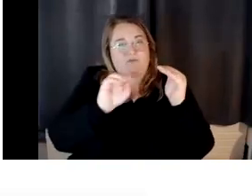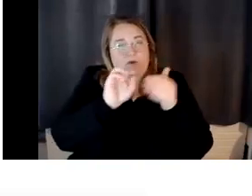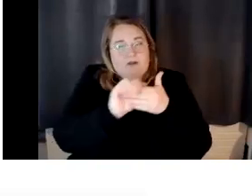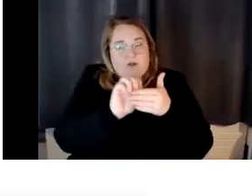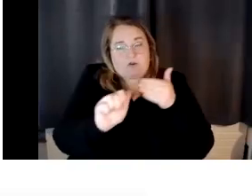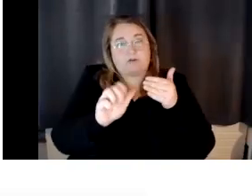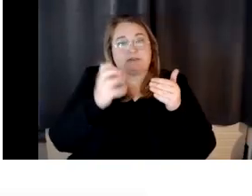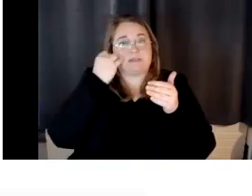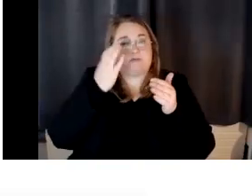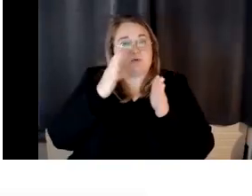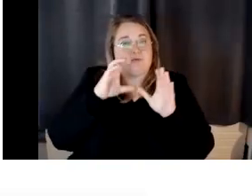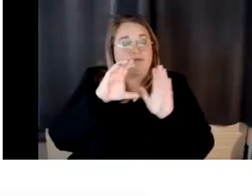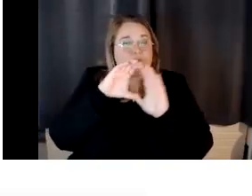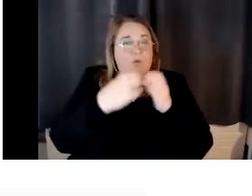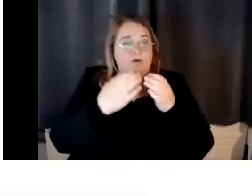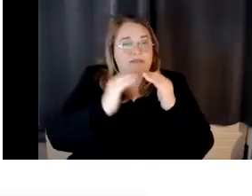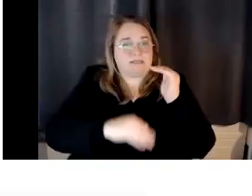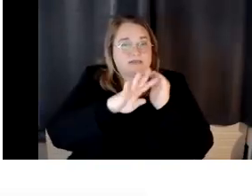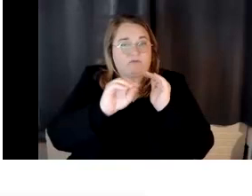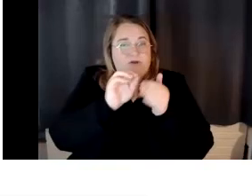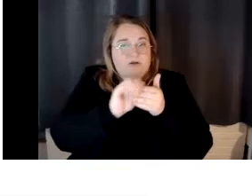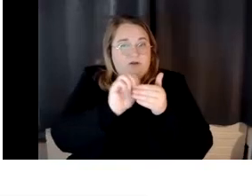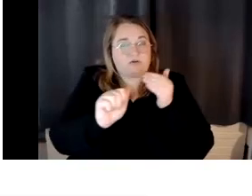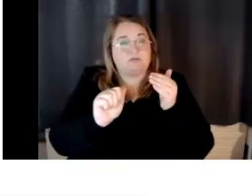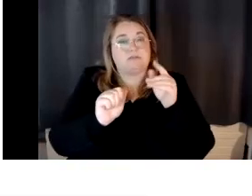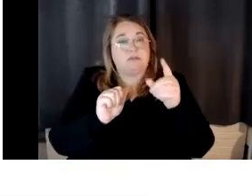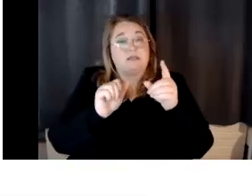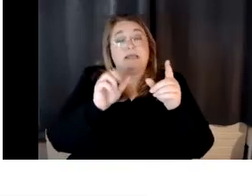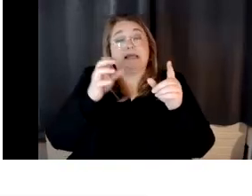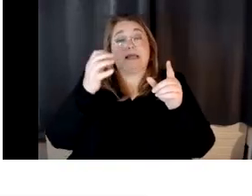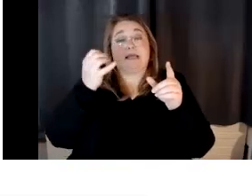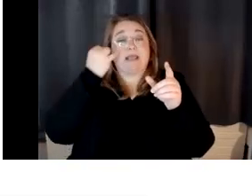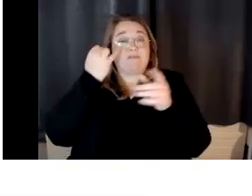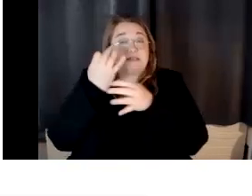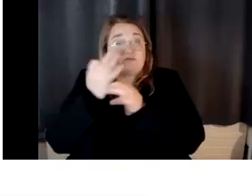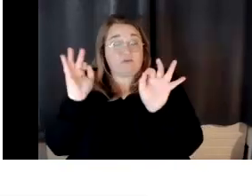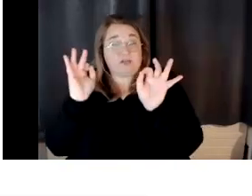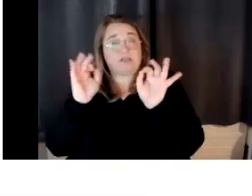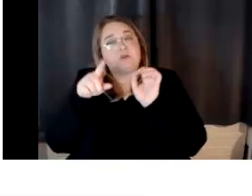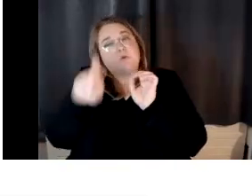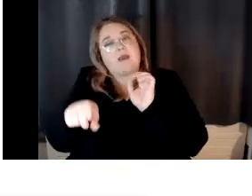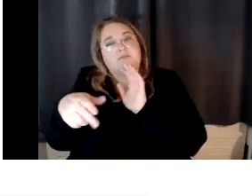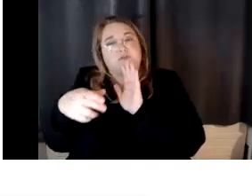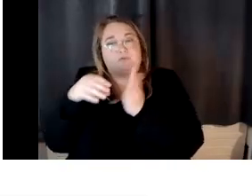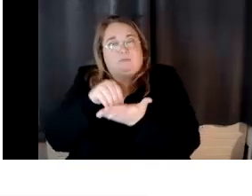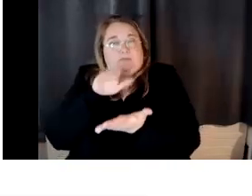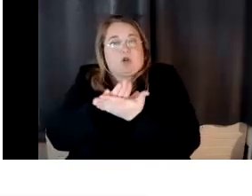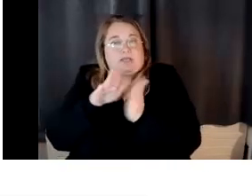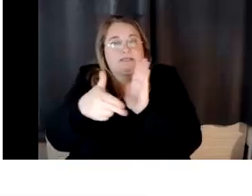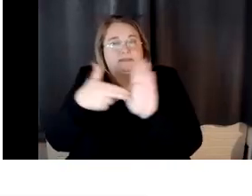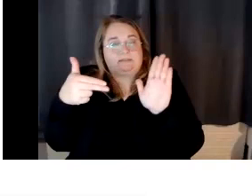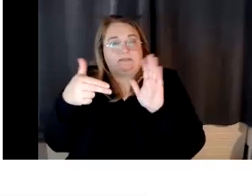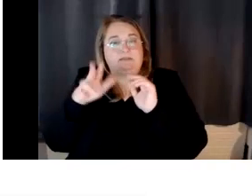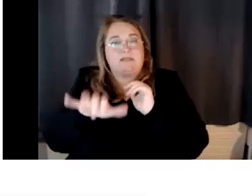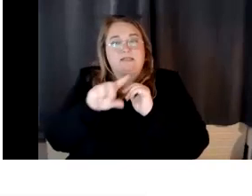down arrow. And if your course is free, you have to mark it if it's free. Um, and this, it's a ZTC,